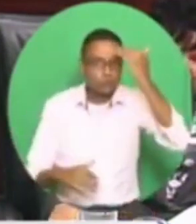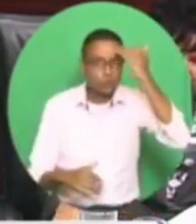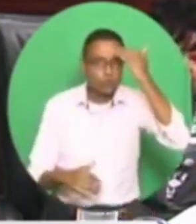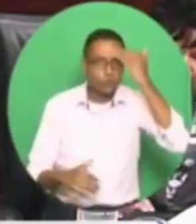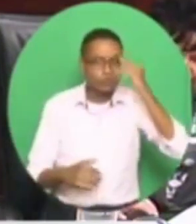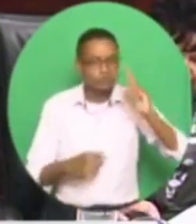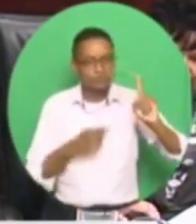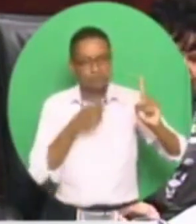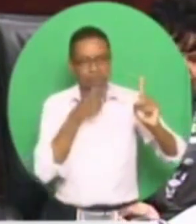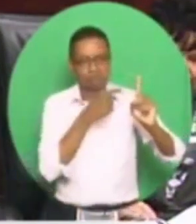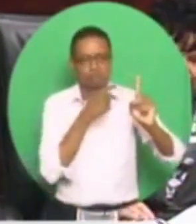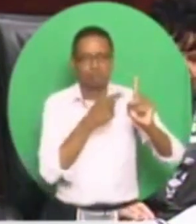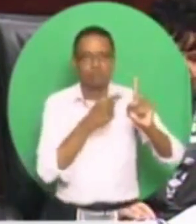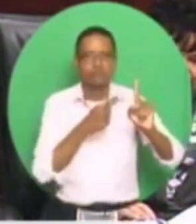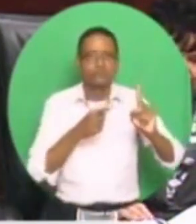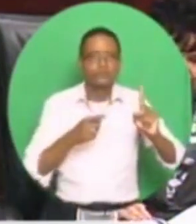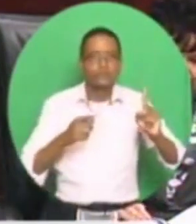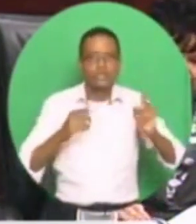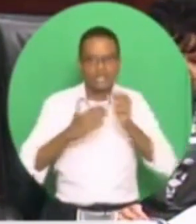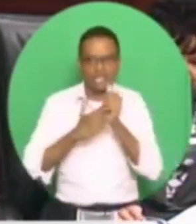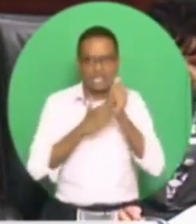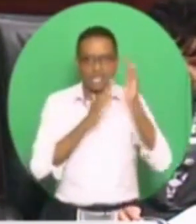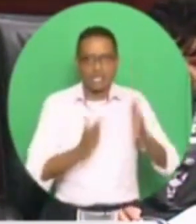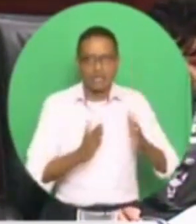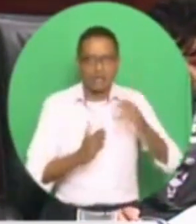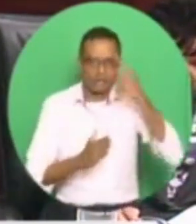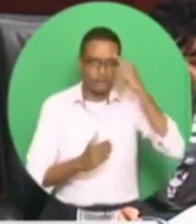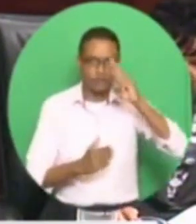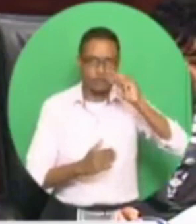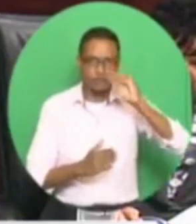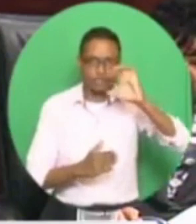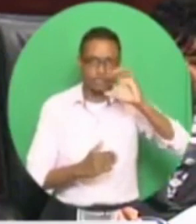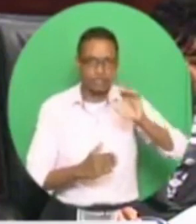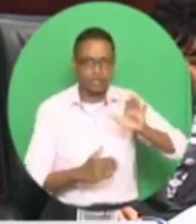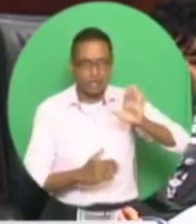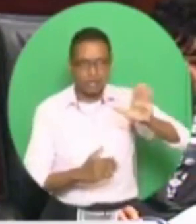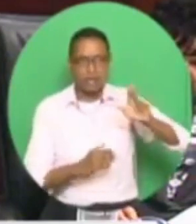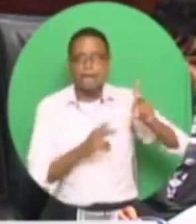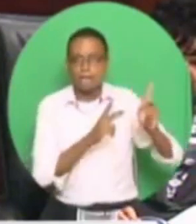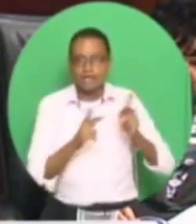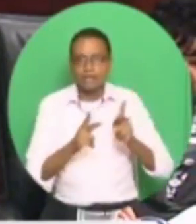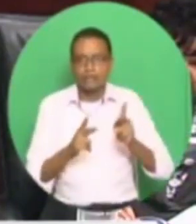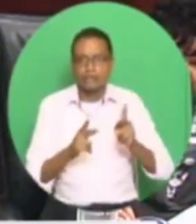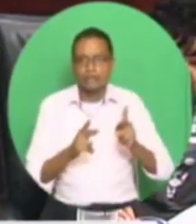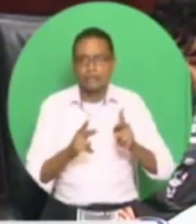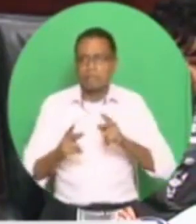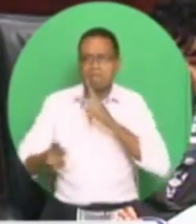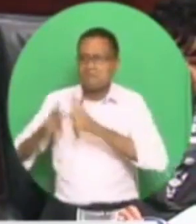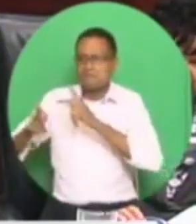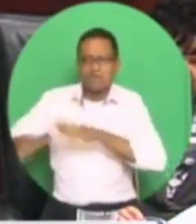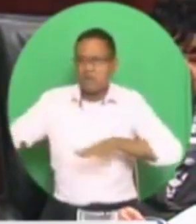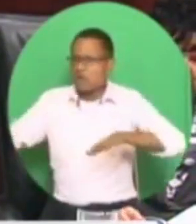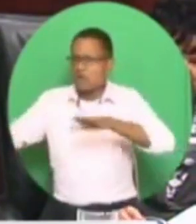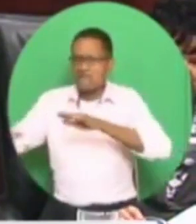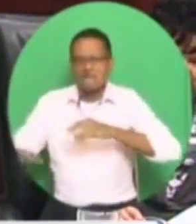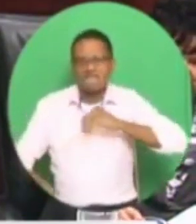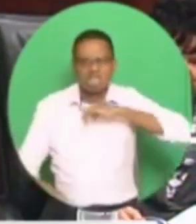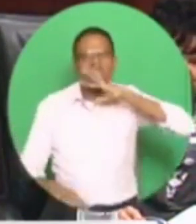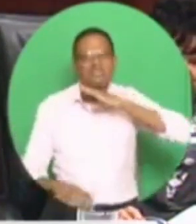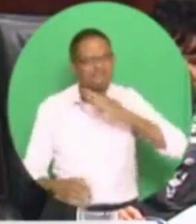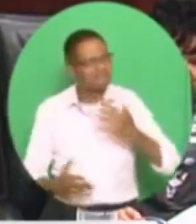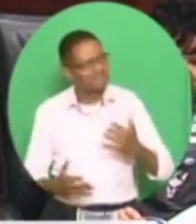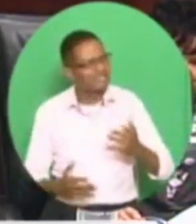I think persons are generally fed up with the tit for tat. I blame you, you blame me.